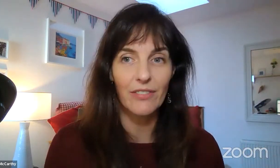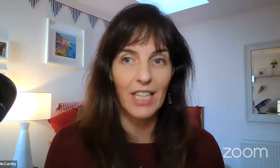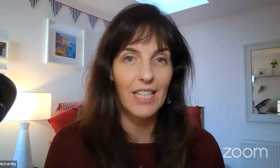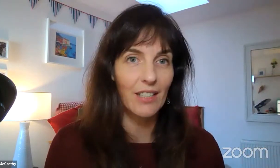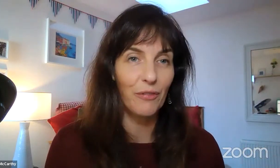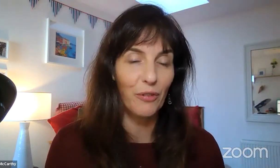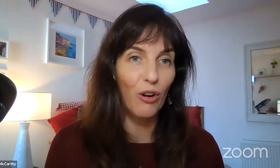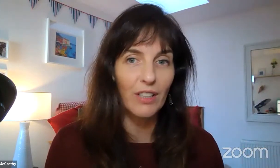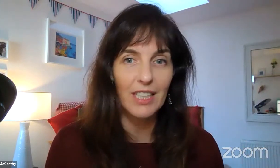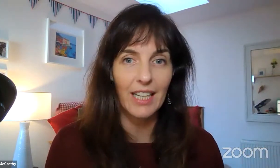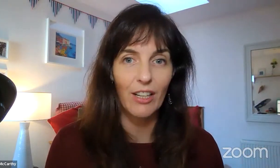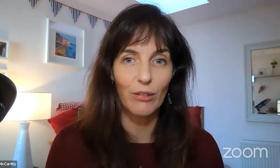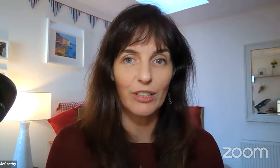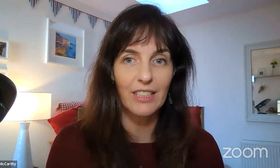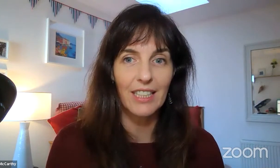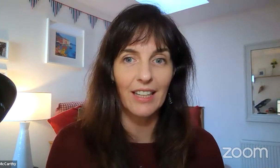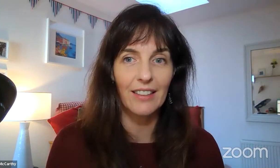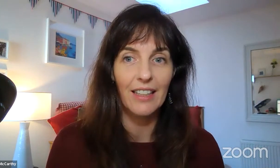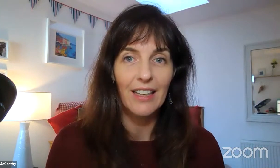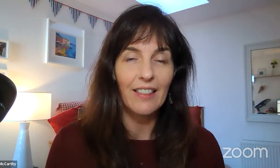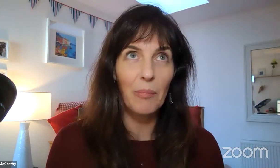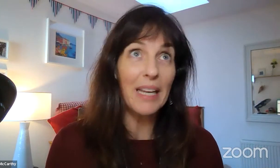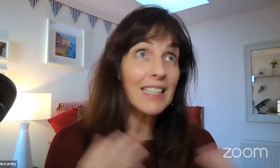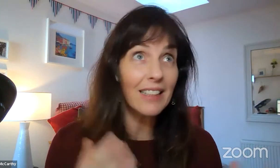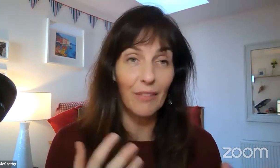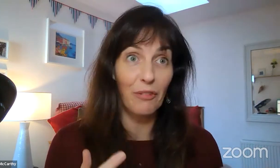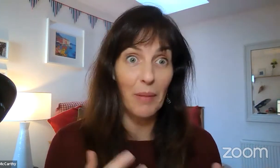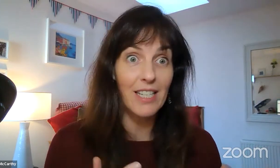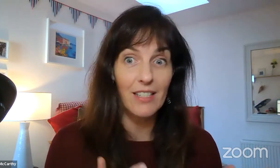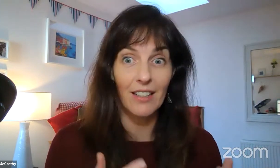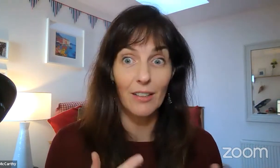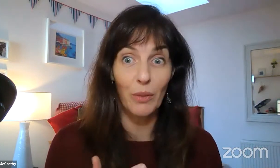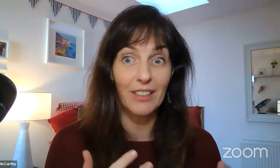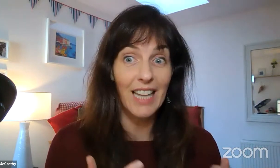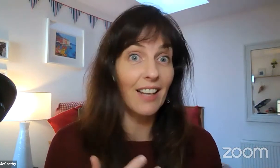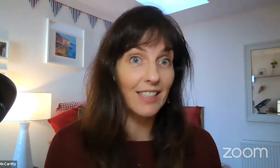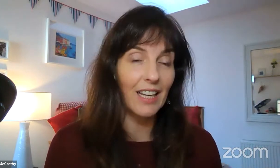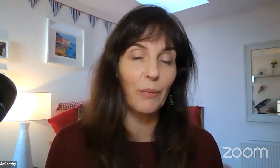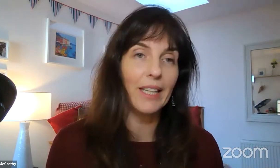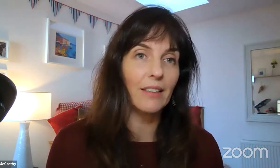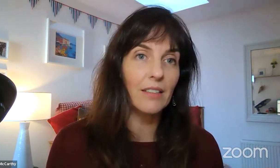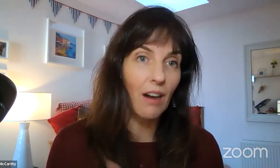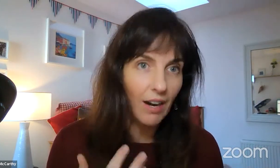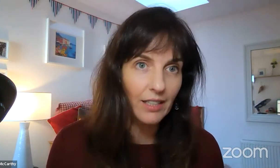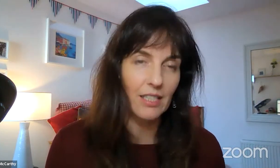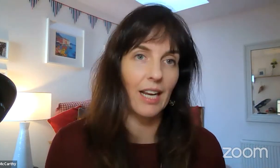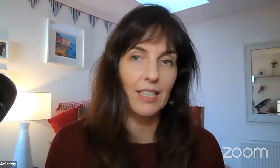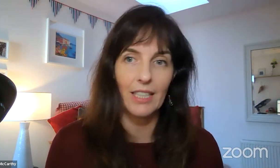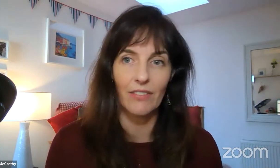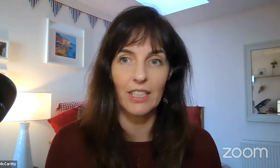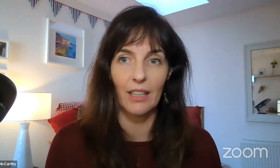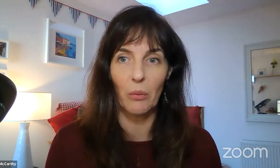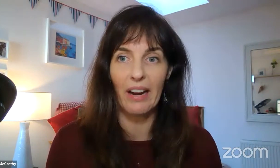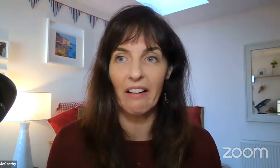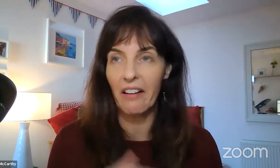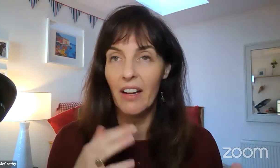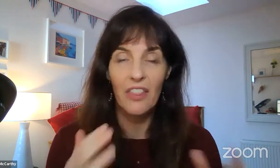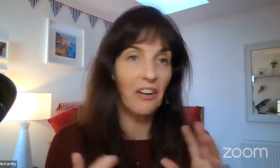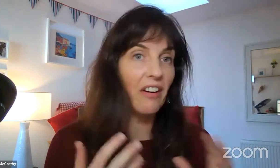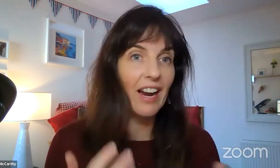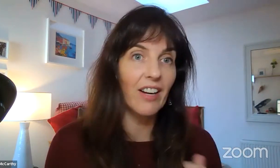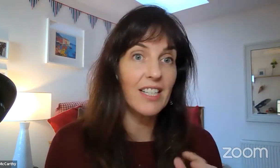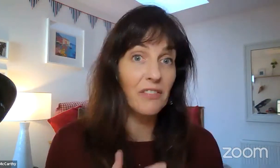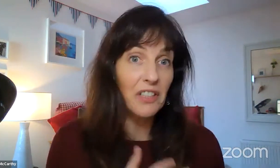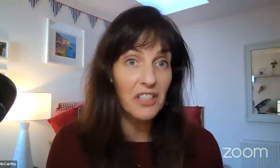source of data for all stakeholders. And the basic information in it will tell us how we can target activity, where